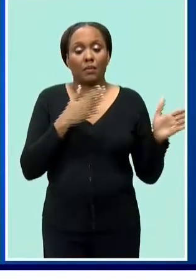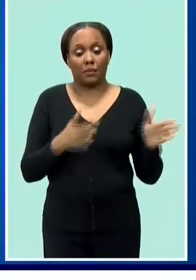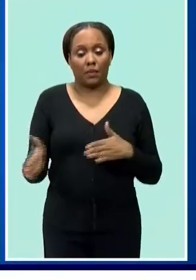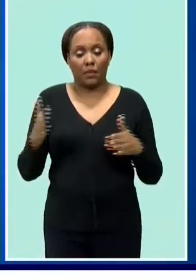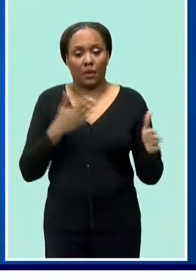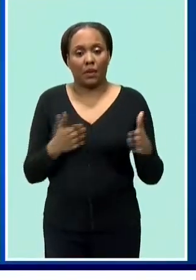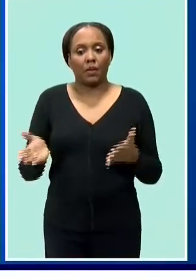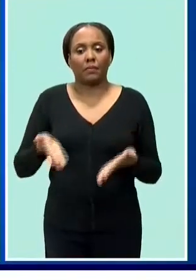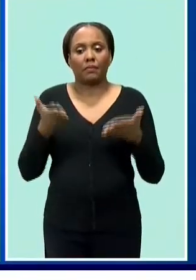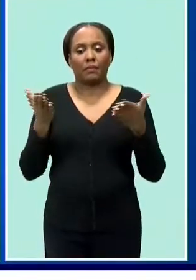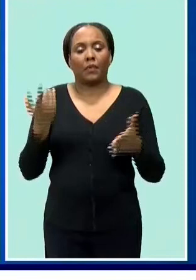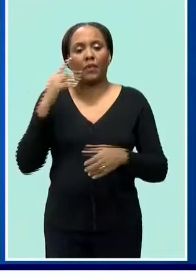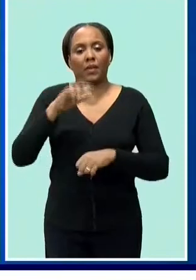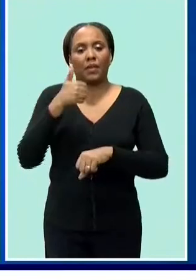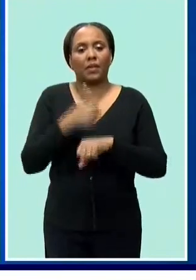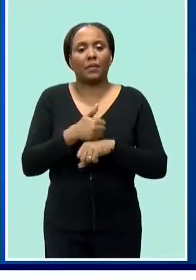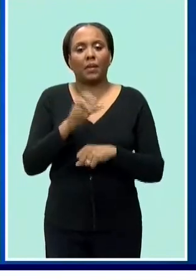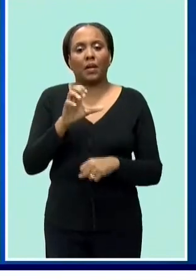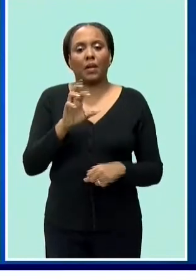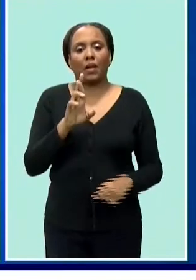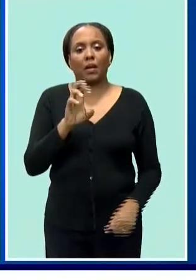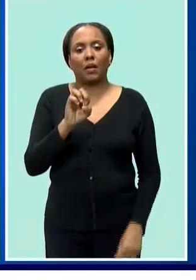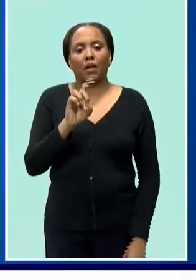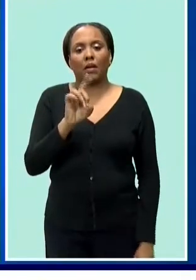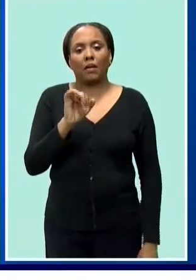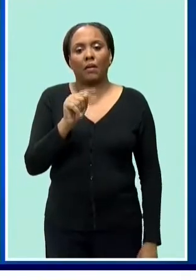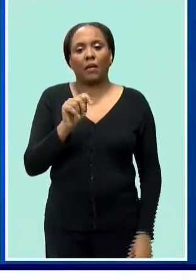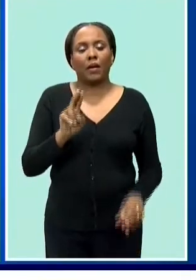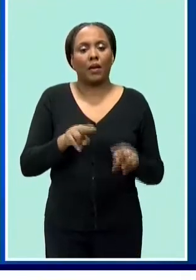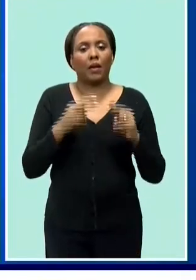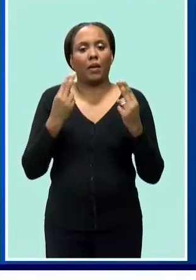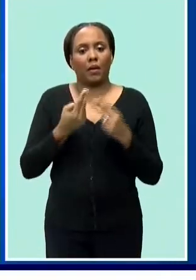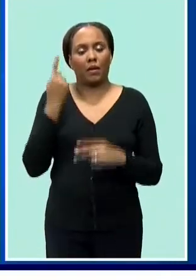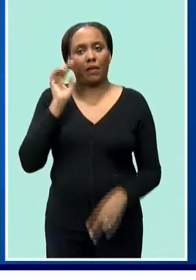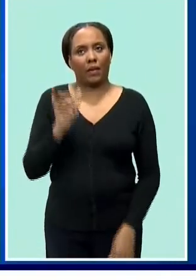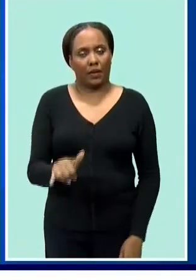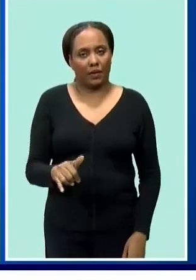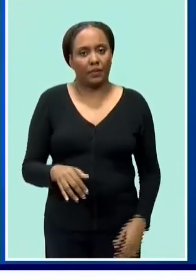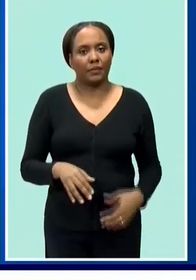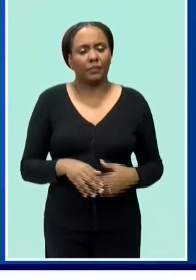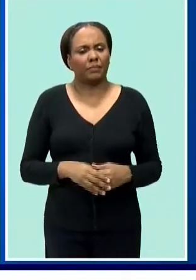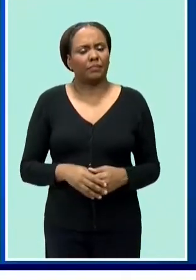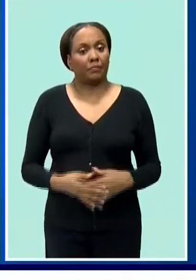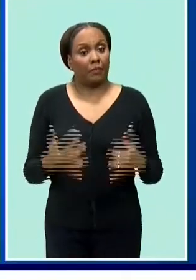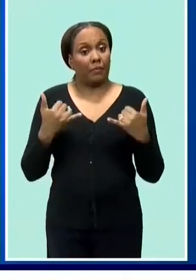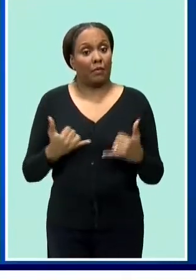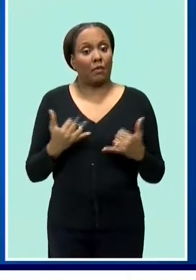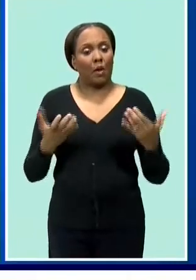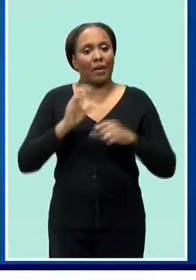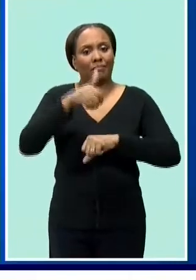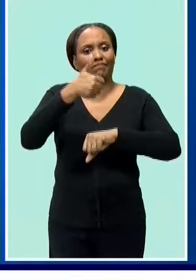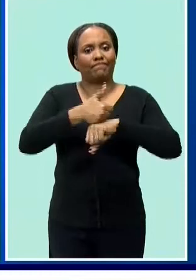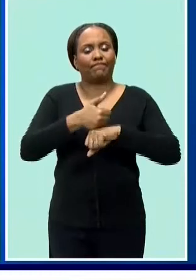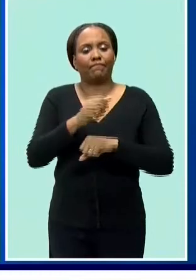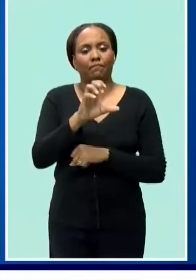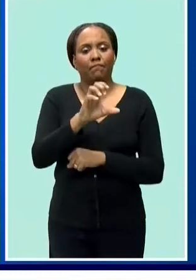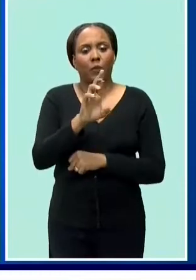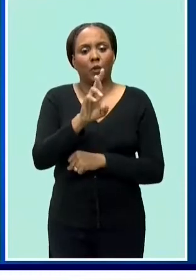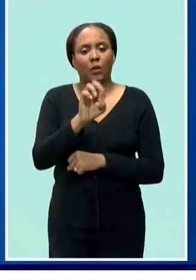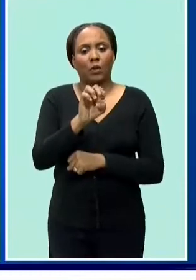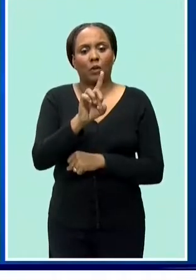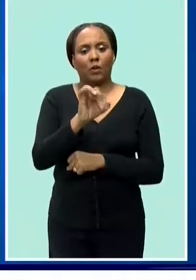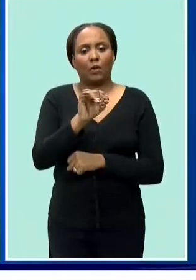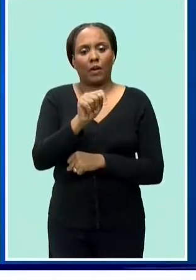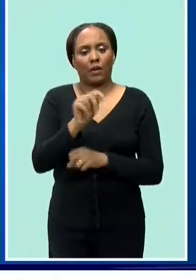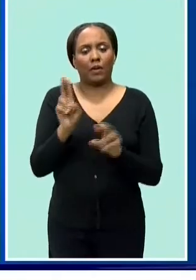table to establish a credit union for this purpose we're actually in a stage of creating a credit union on the cooperative societies app